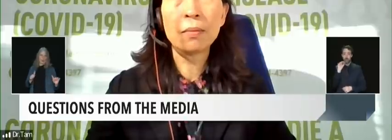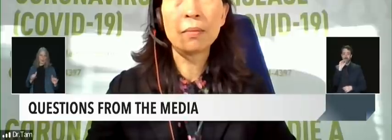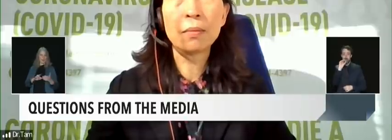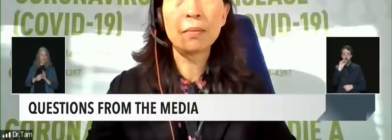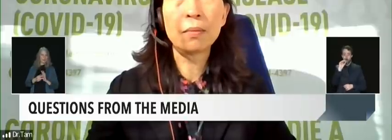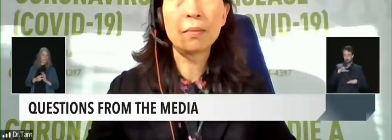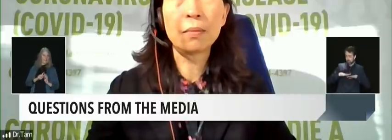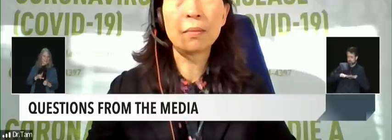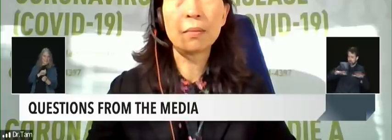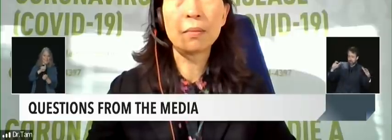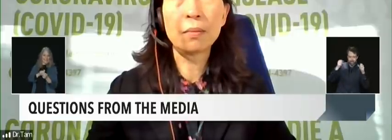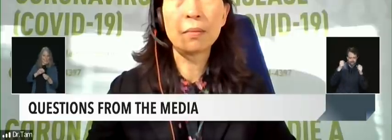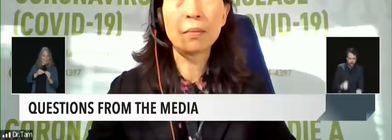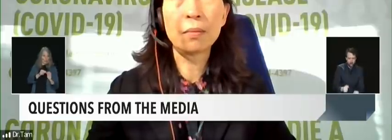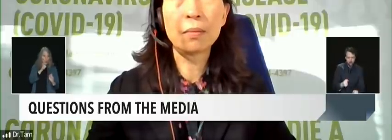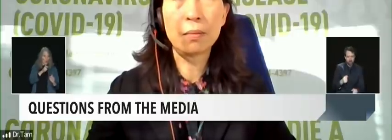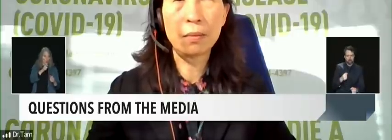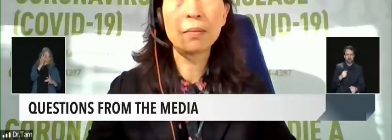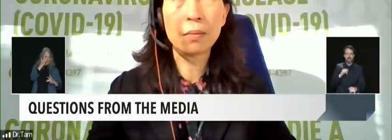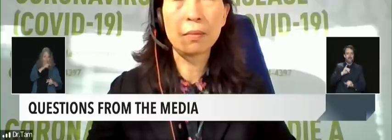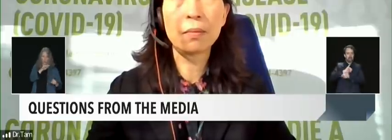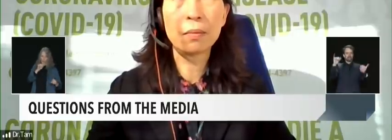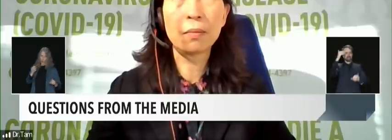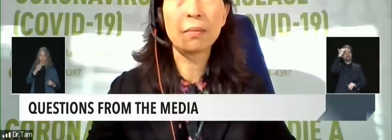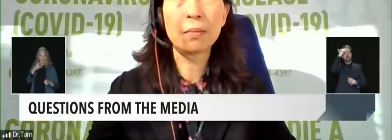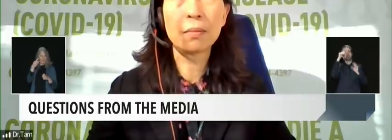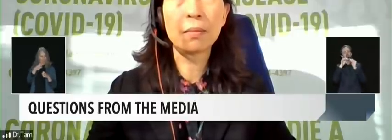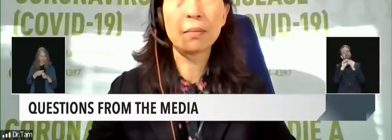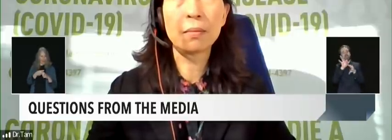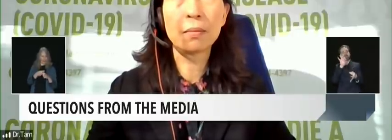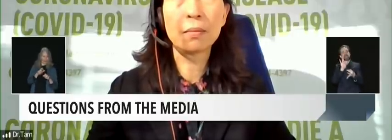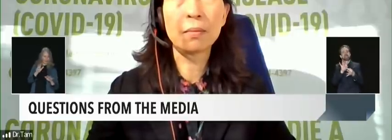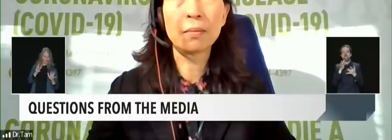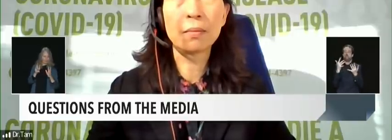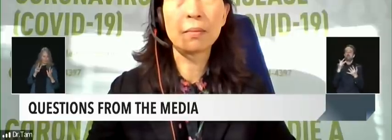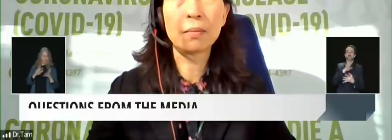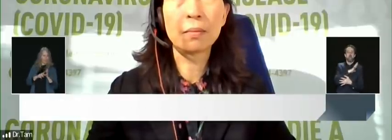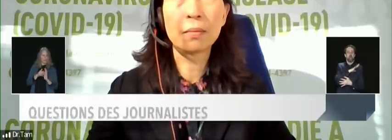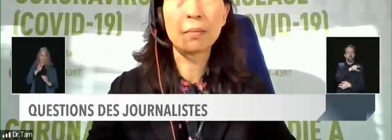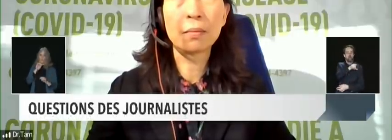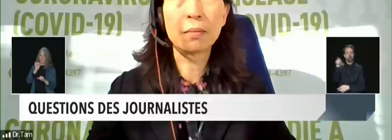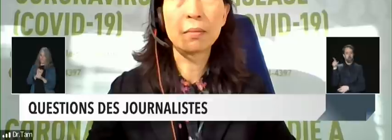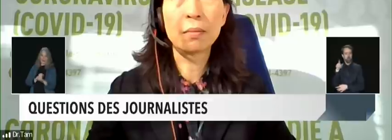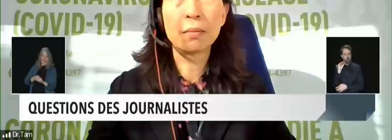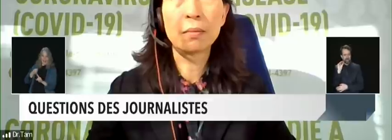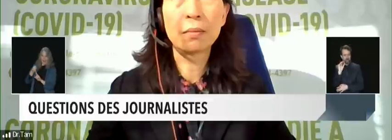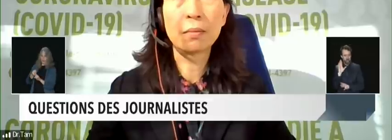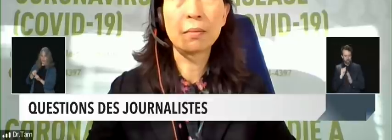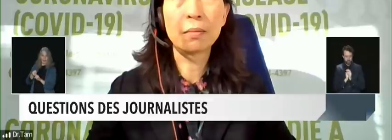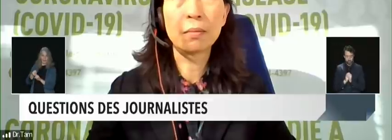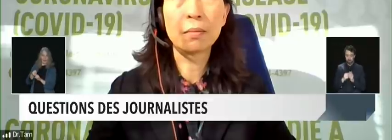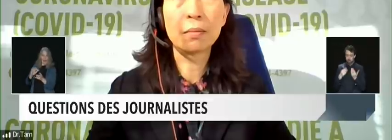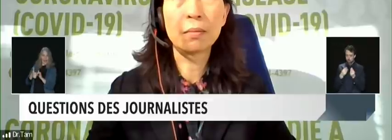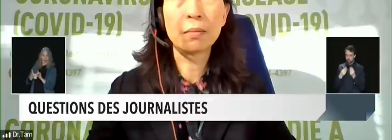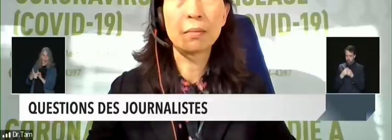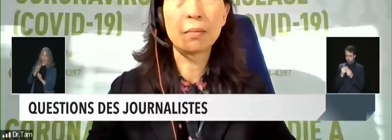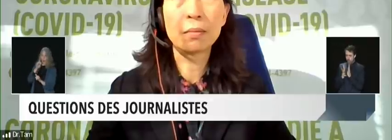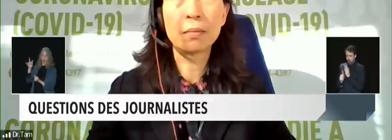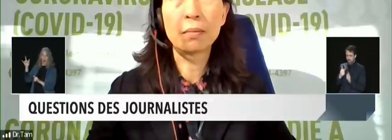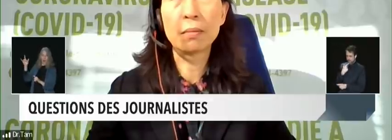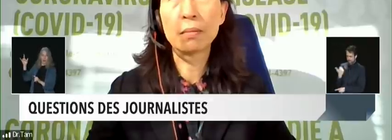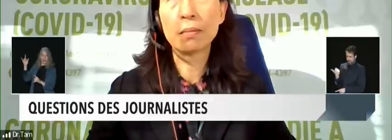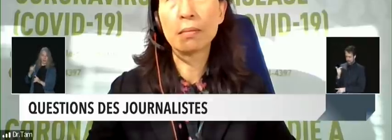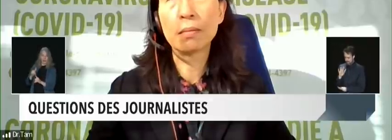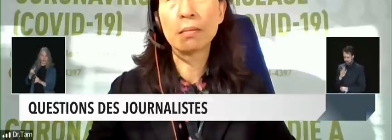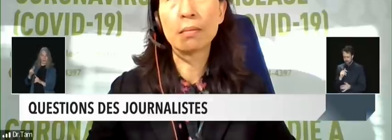making less and less sense to put so many so much resources into testing incoming travelers so I wonder Dr.